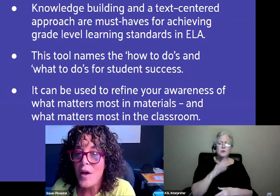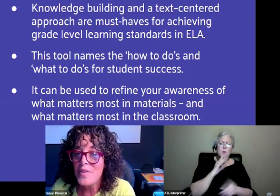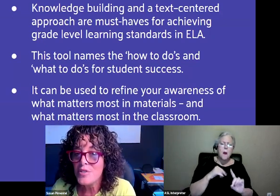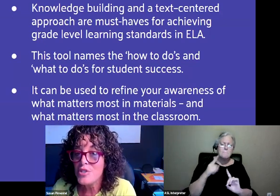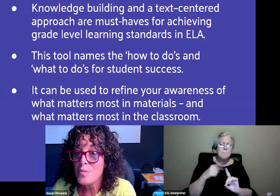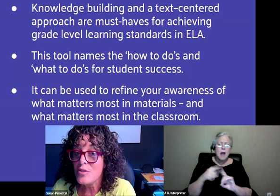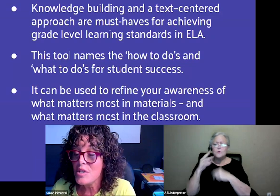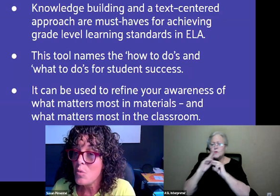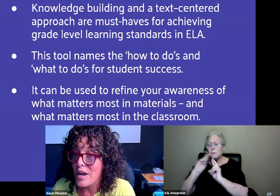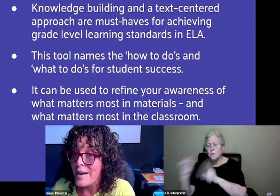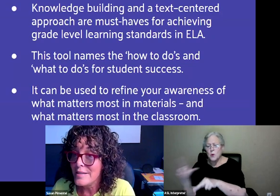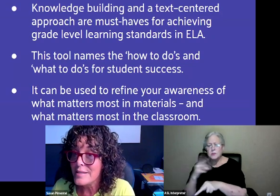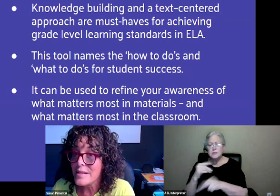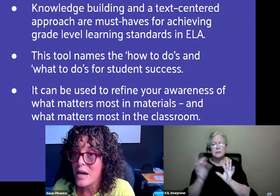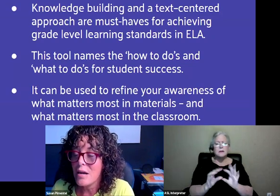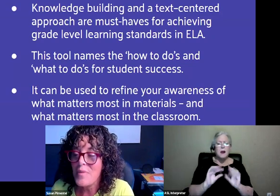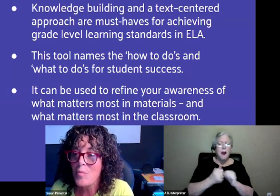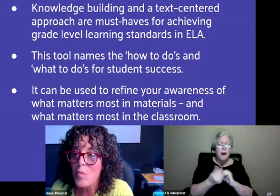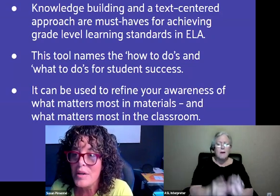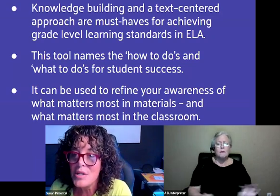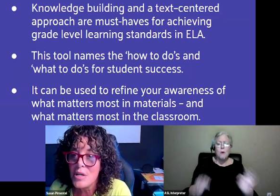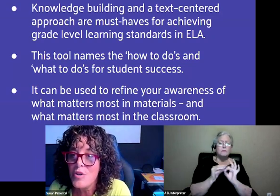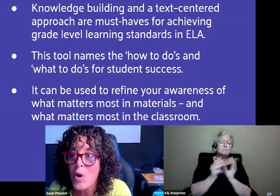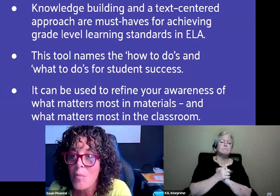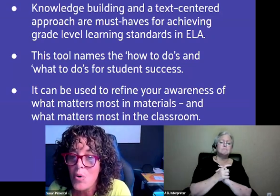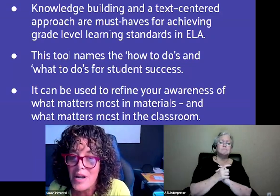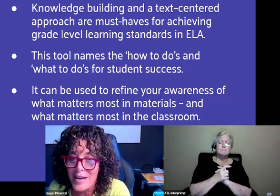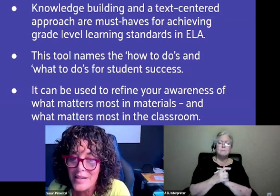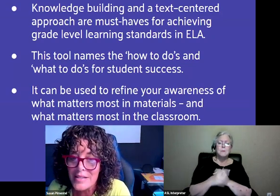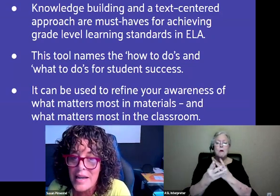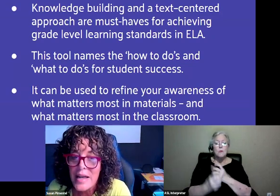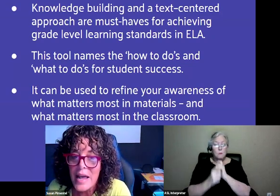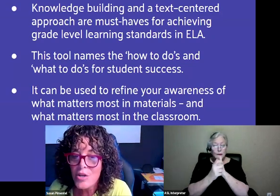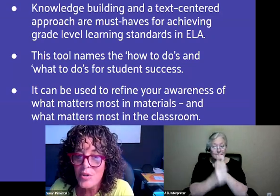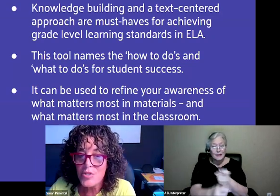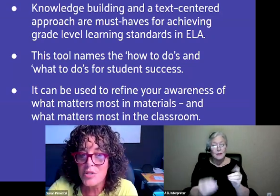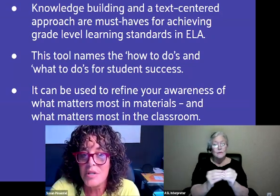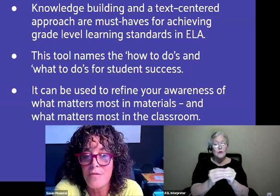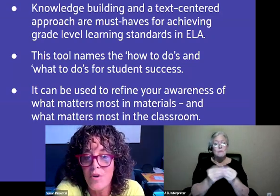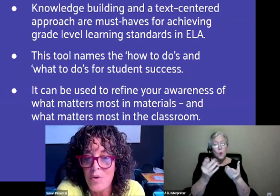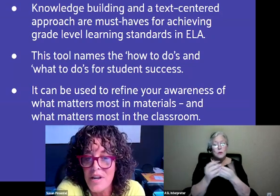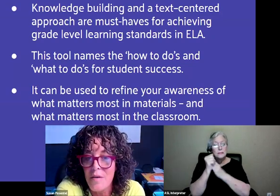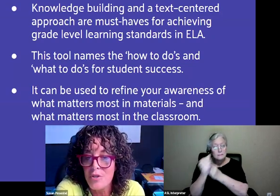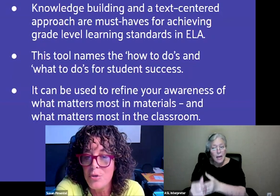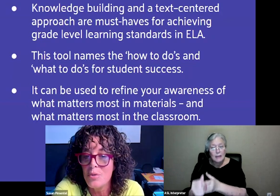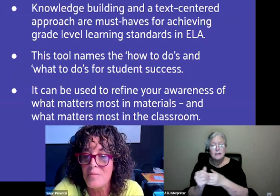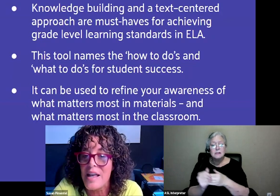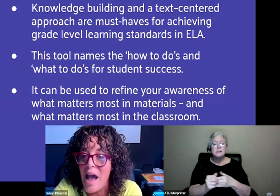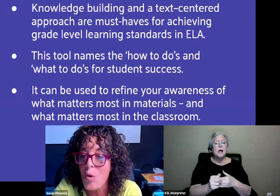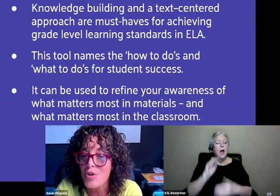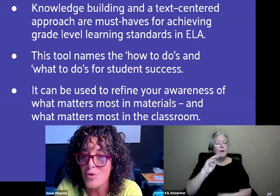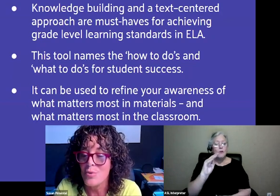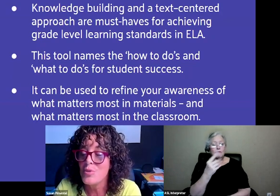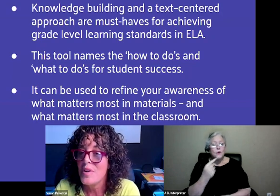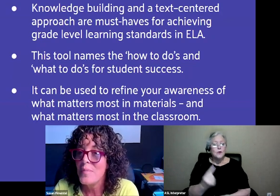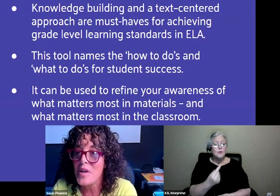thought that decision makers needed more guidance, and we wanted to give you all more guidance. And notice the fourth one down, the tool names the